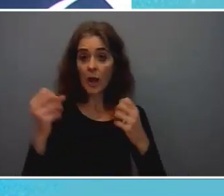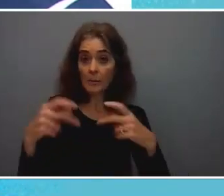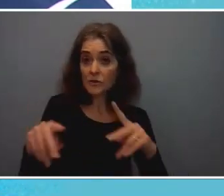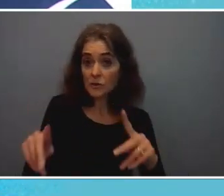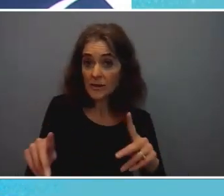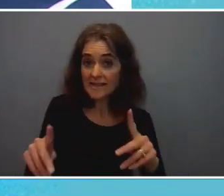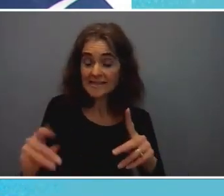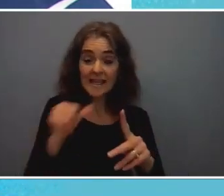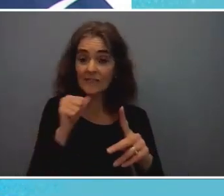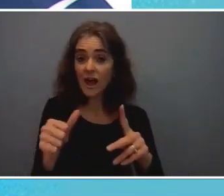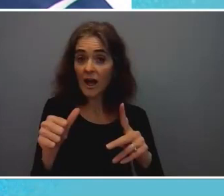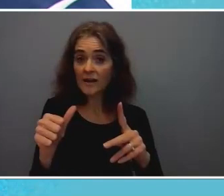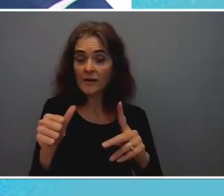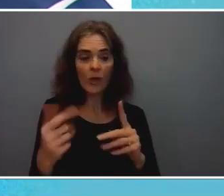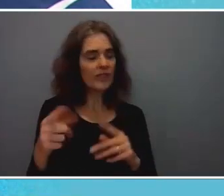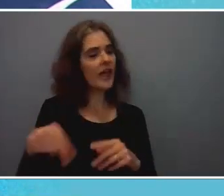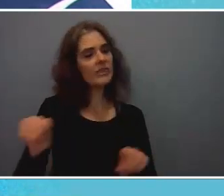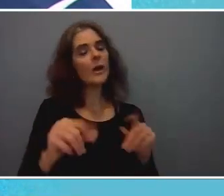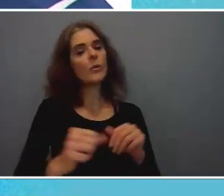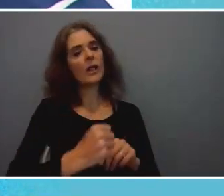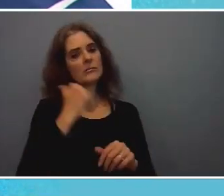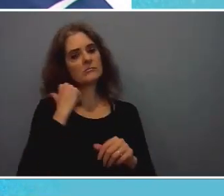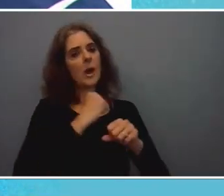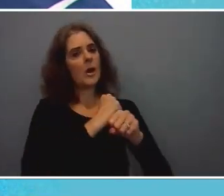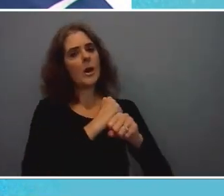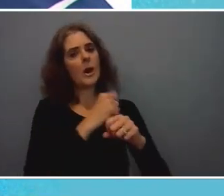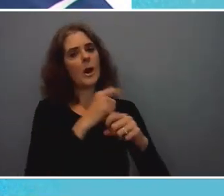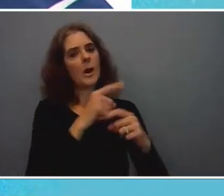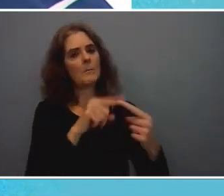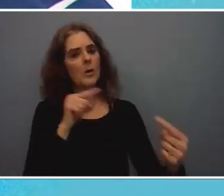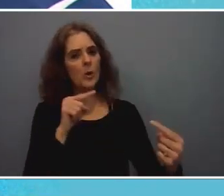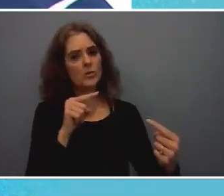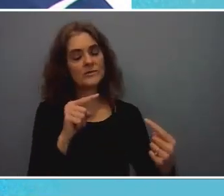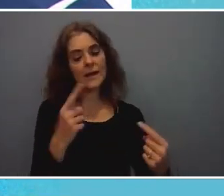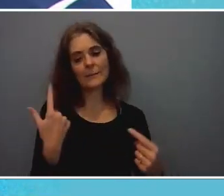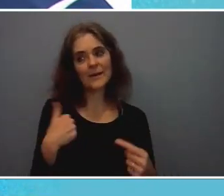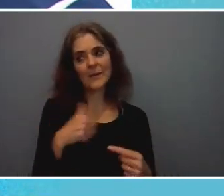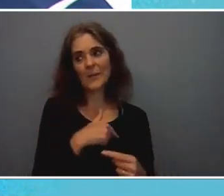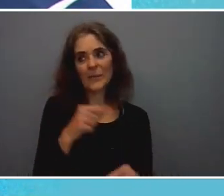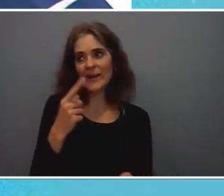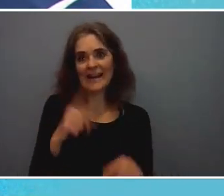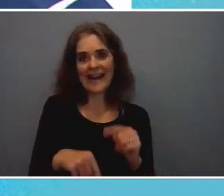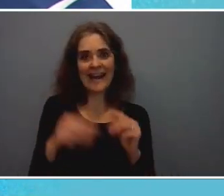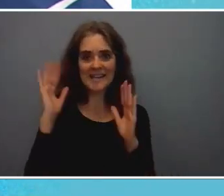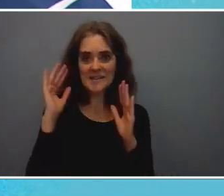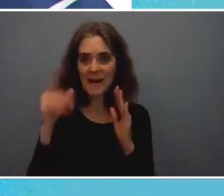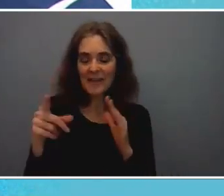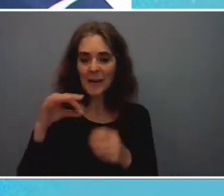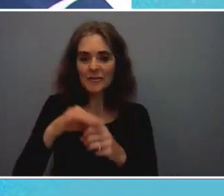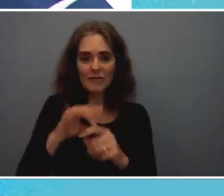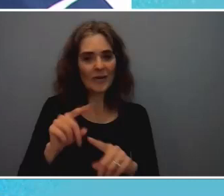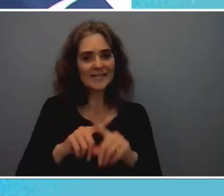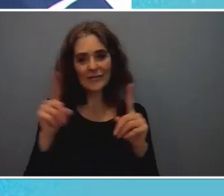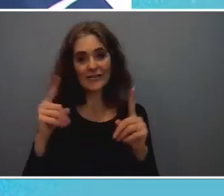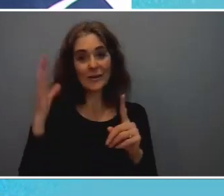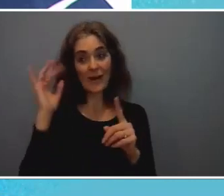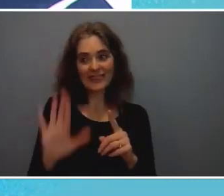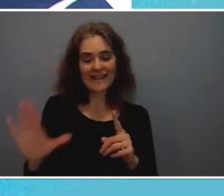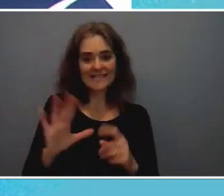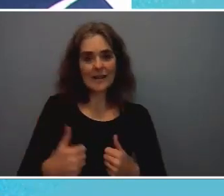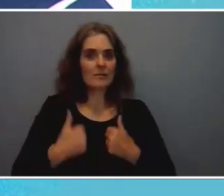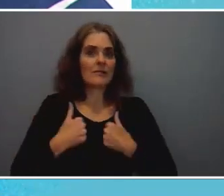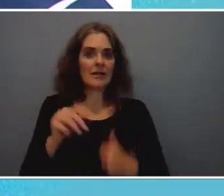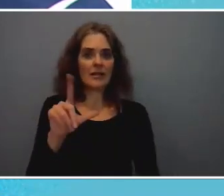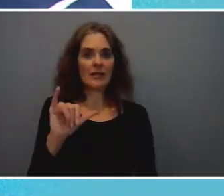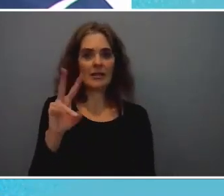cannot expect anything else from them because it's a matter of of livelihoods for them so these are just some of the examples